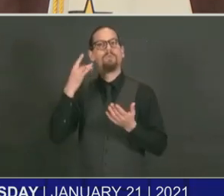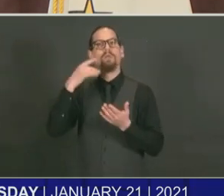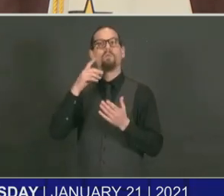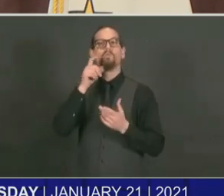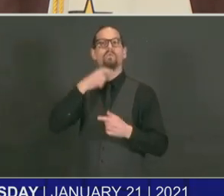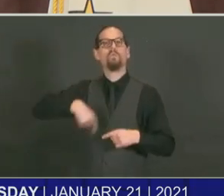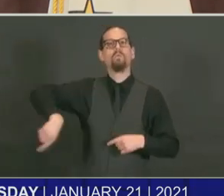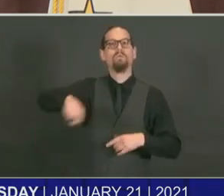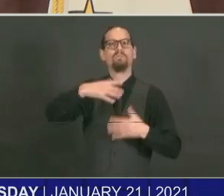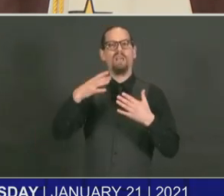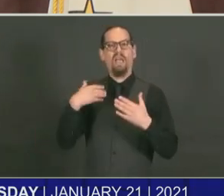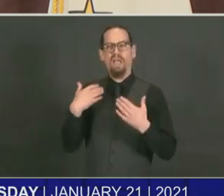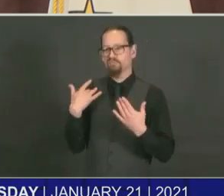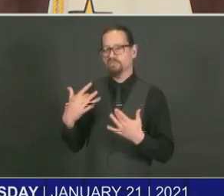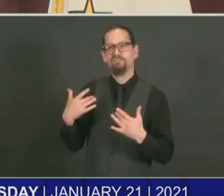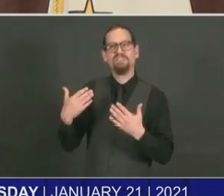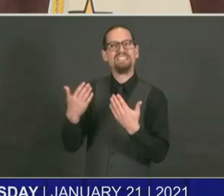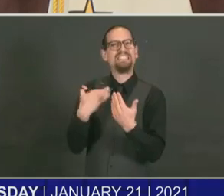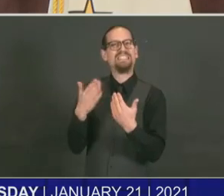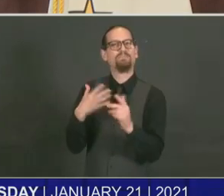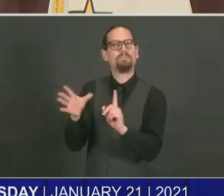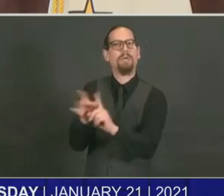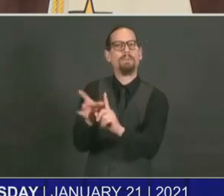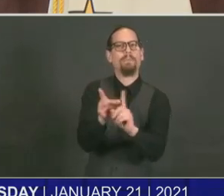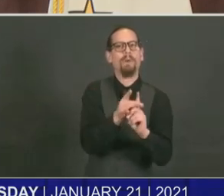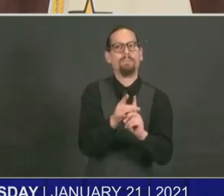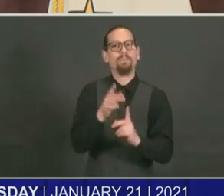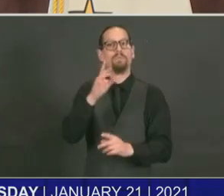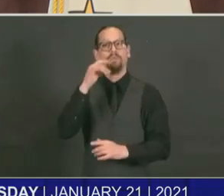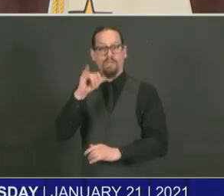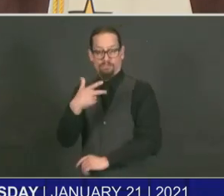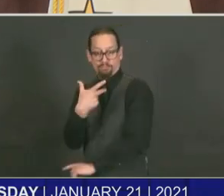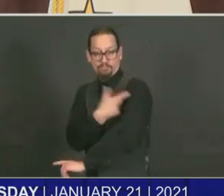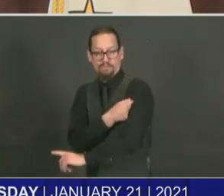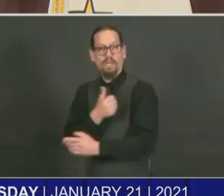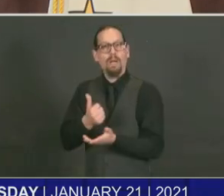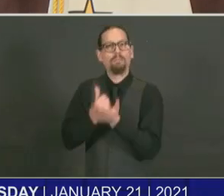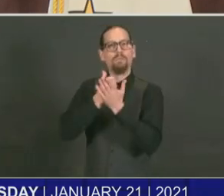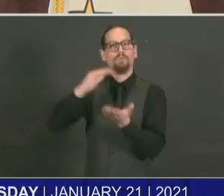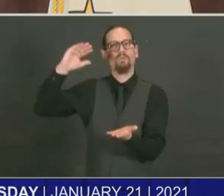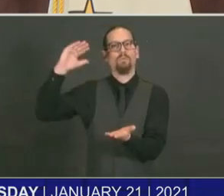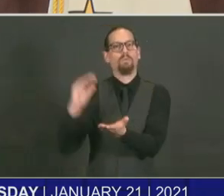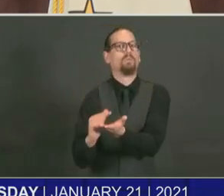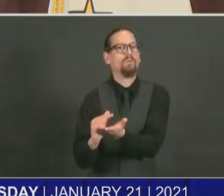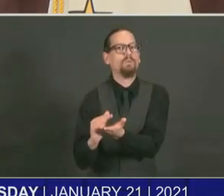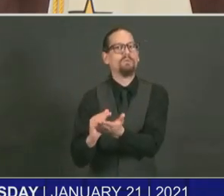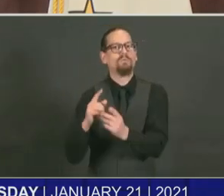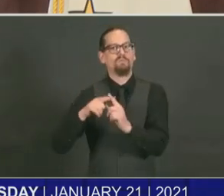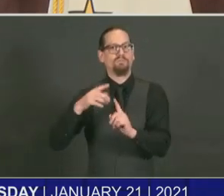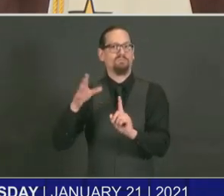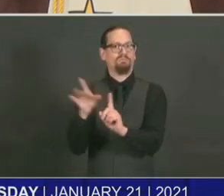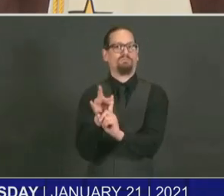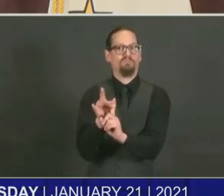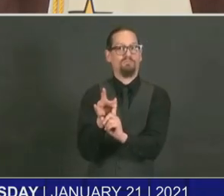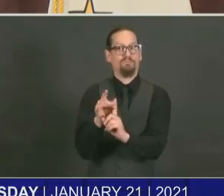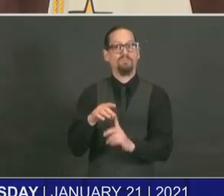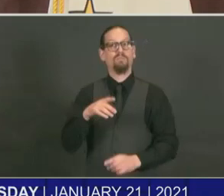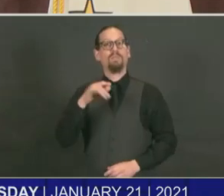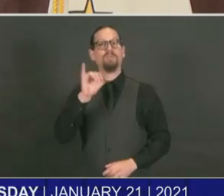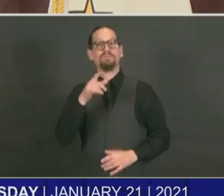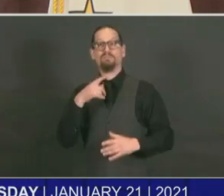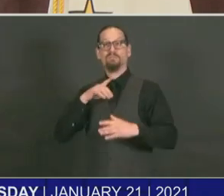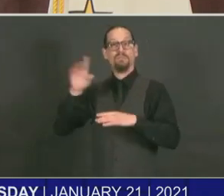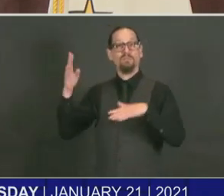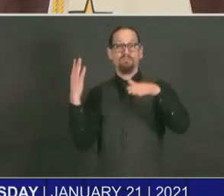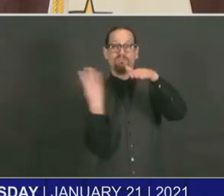being hospitalized and from passing away from COVID-19. This is great. This is